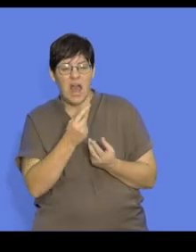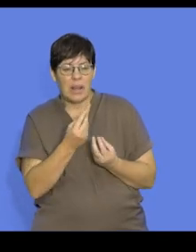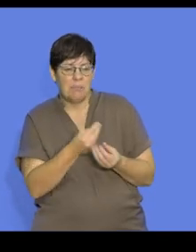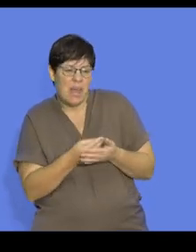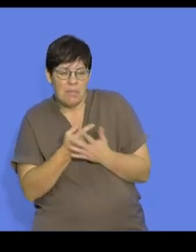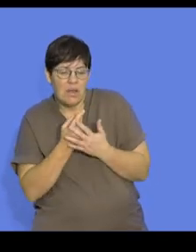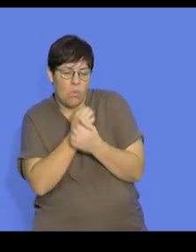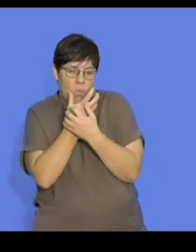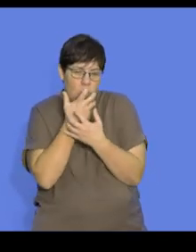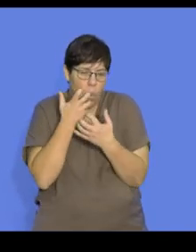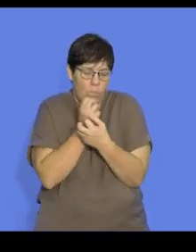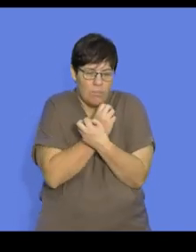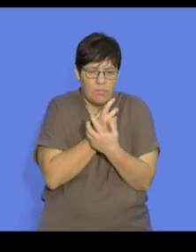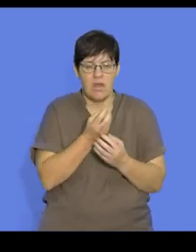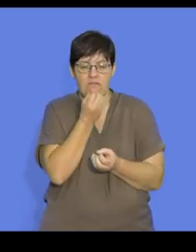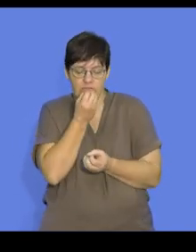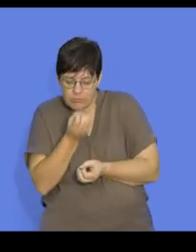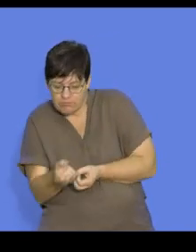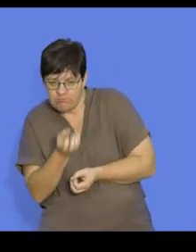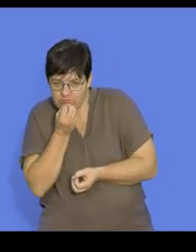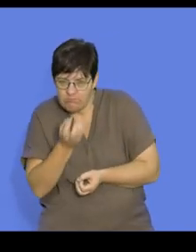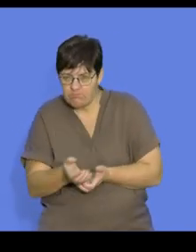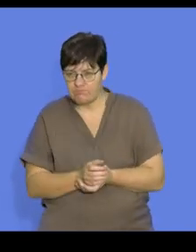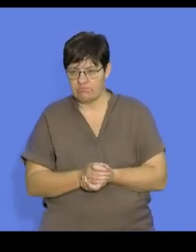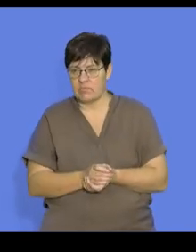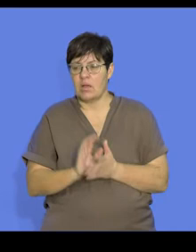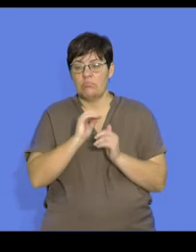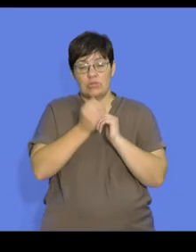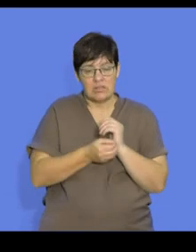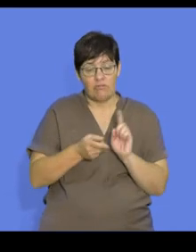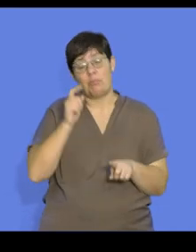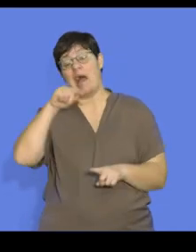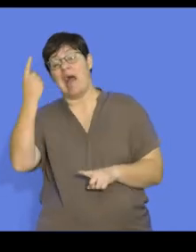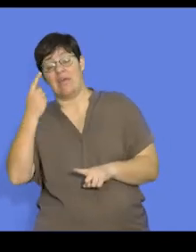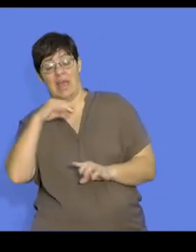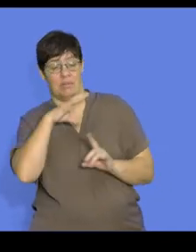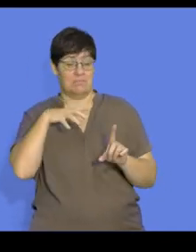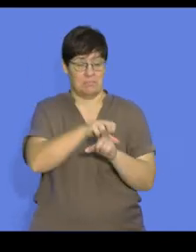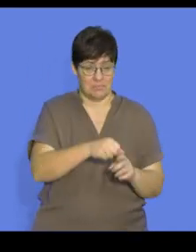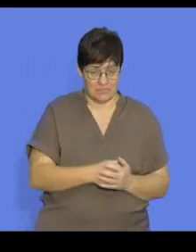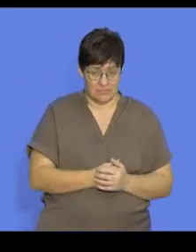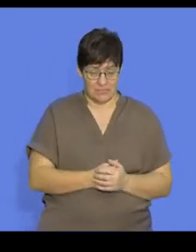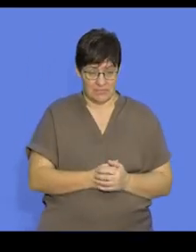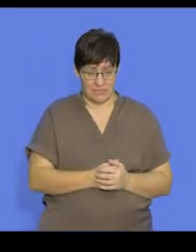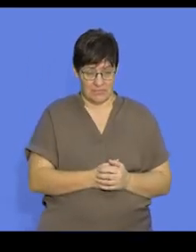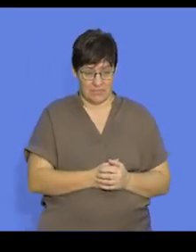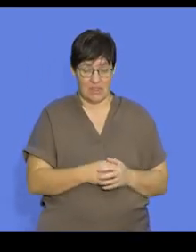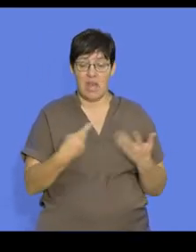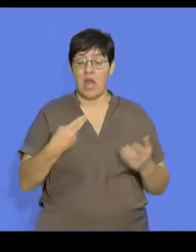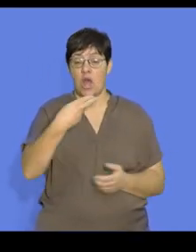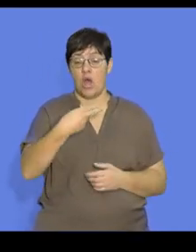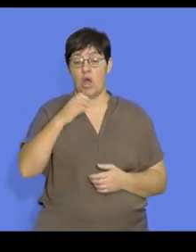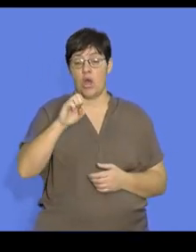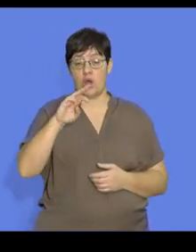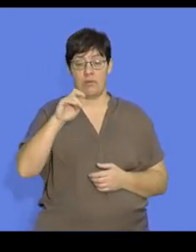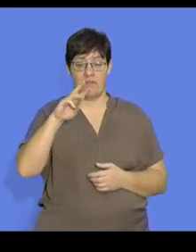feeding of the young, we see this in many mammals, the protection from predators, especially amongst your herbivores, we find that